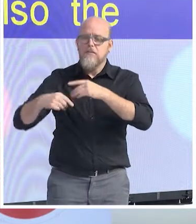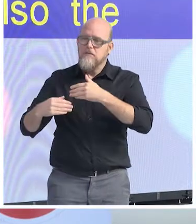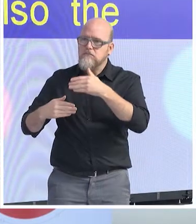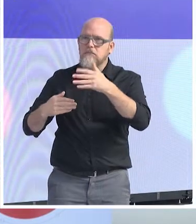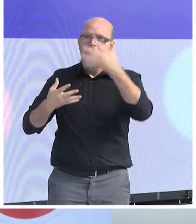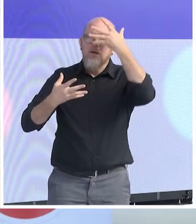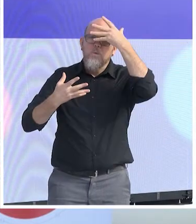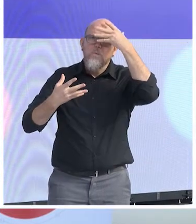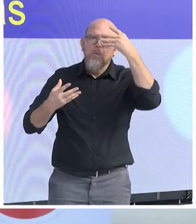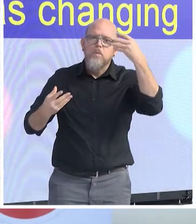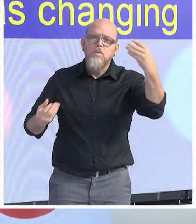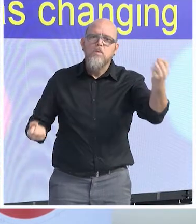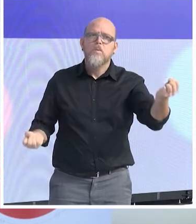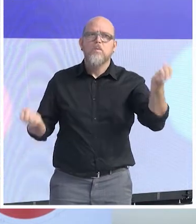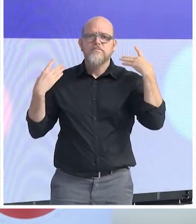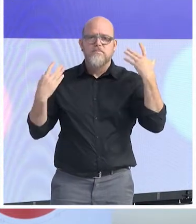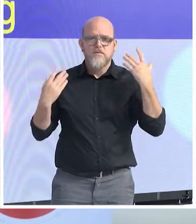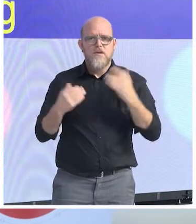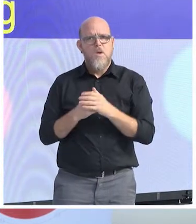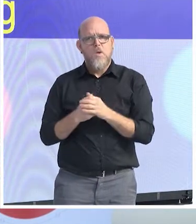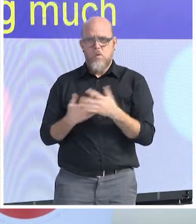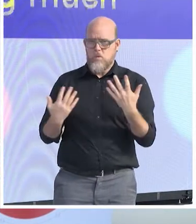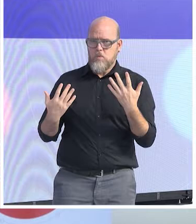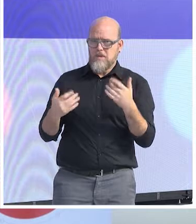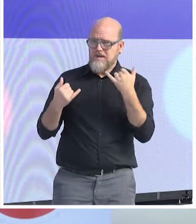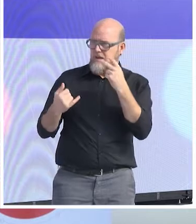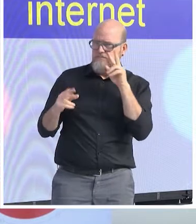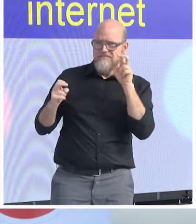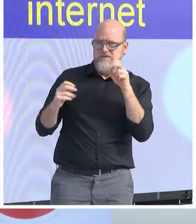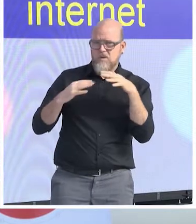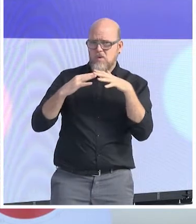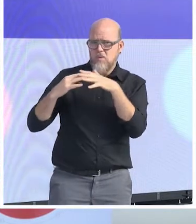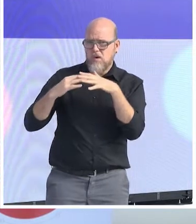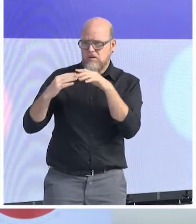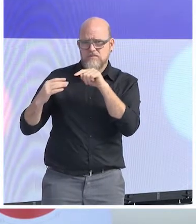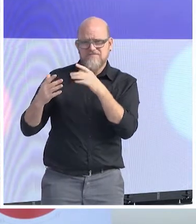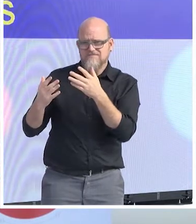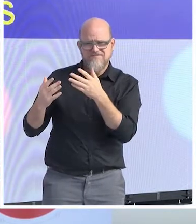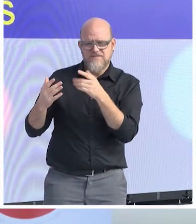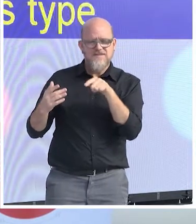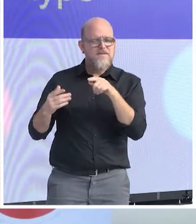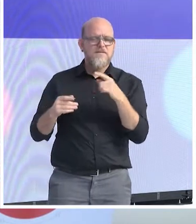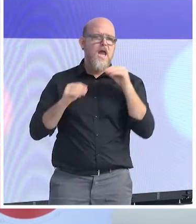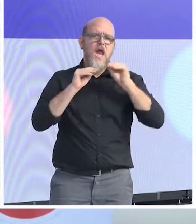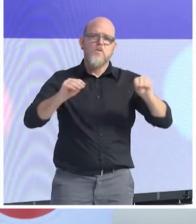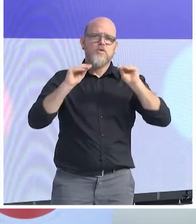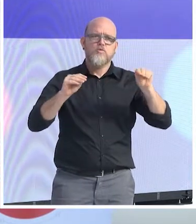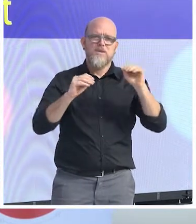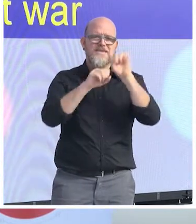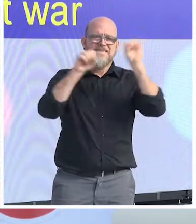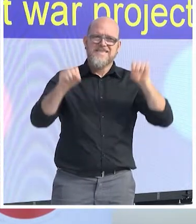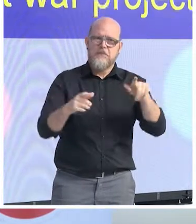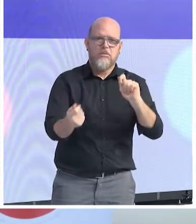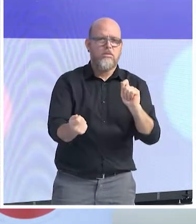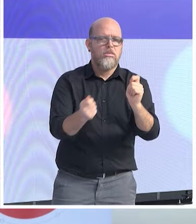and people are getting much more information from internet and other stories, this type of European as a post-war project in which you are going